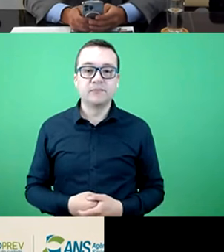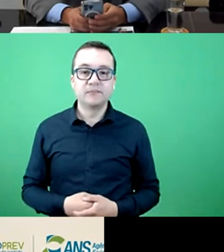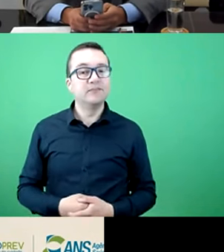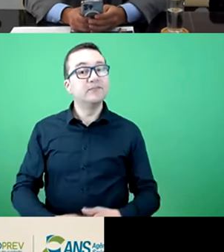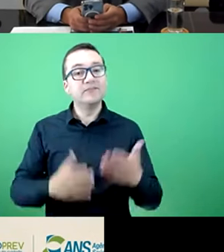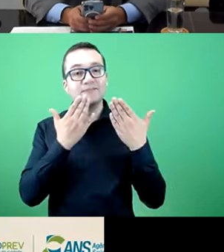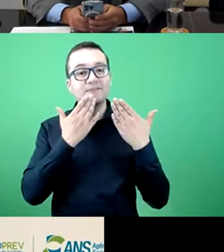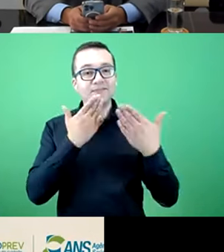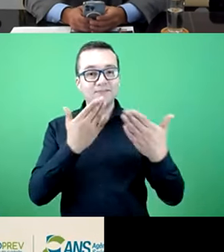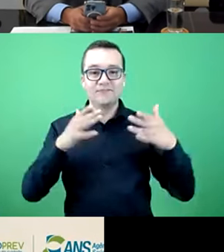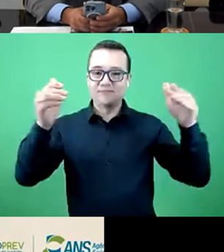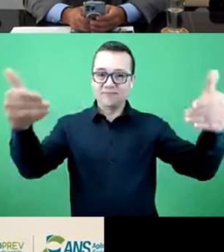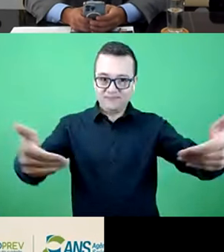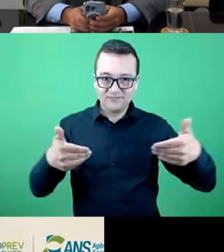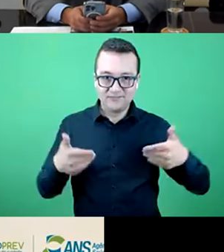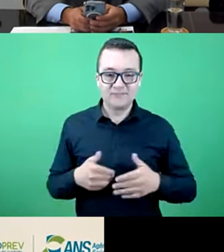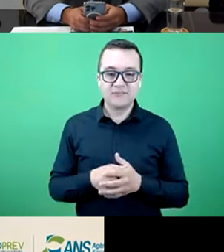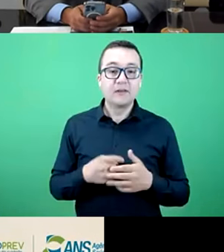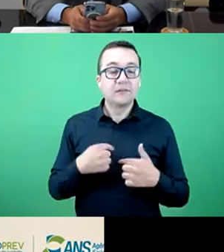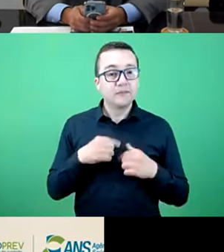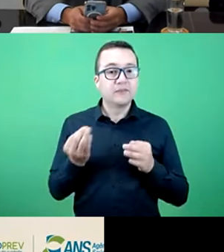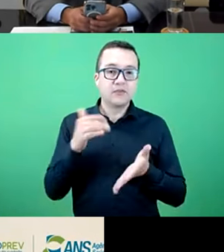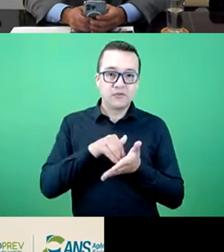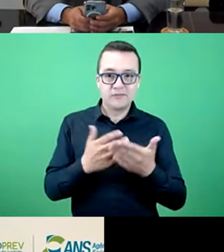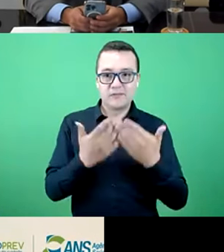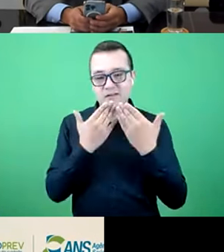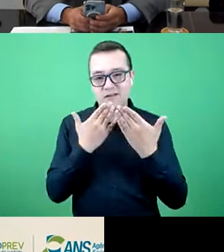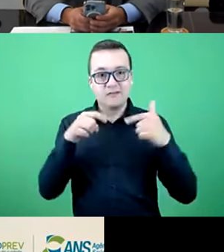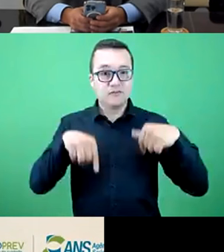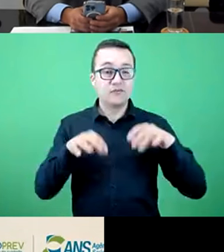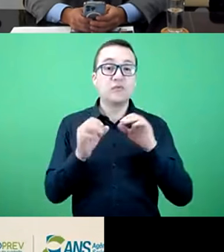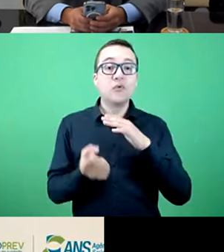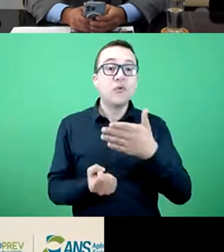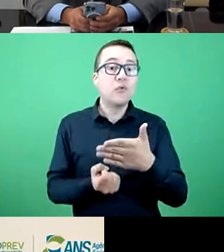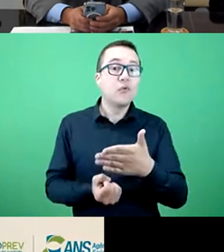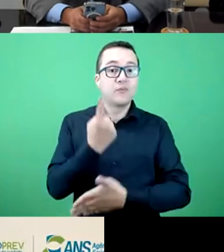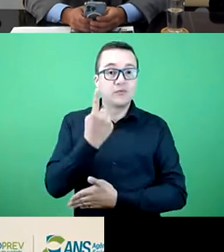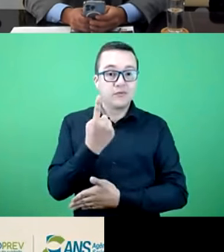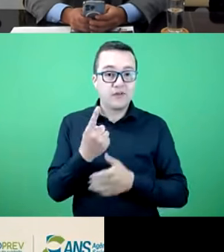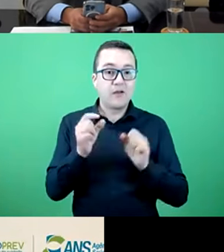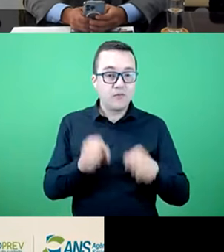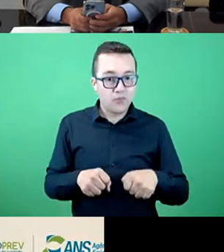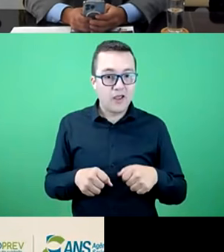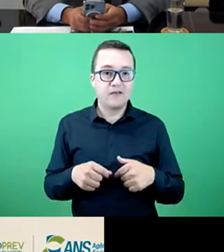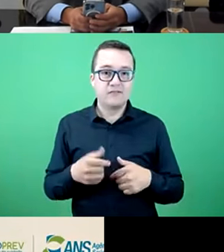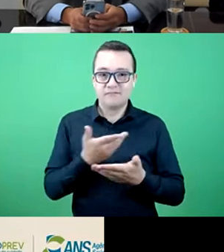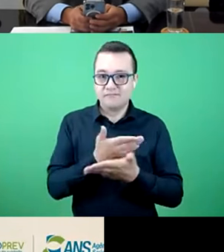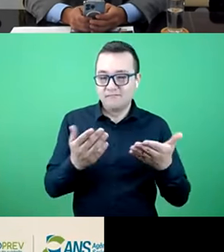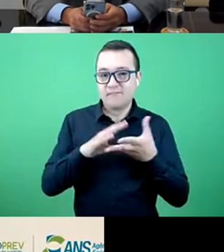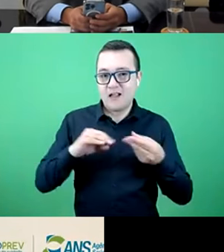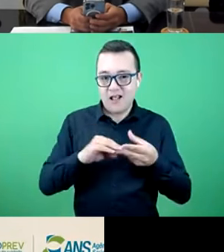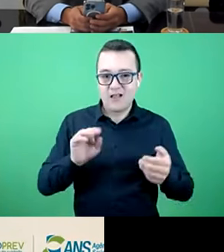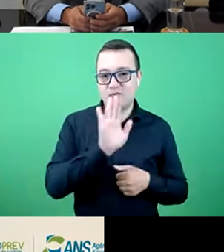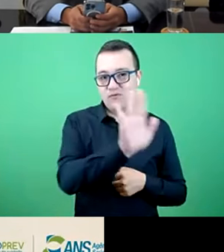Thank you very much for the invitation. I thank you on behalf of the agency for the